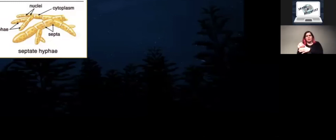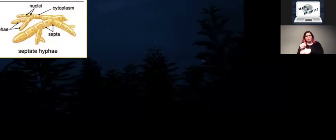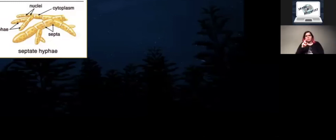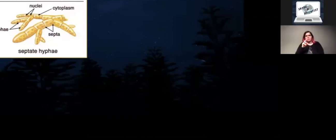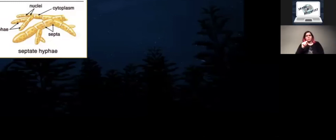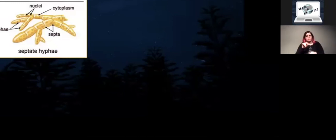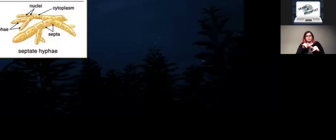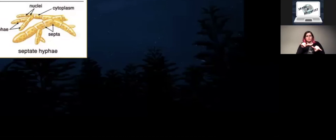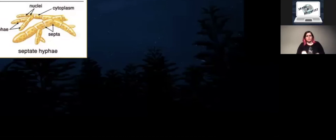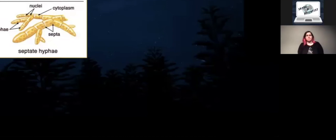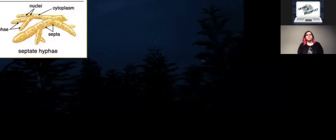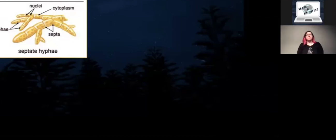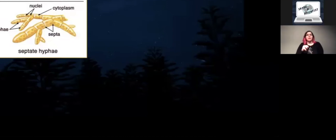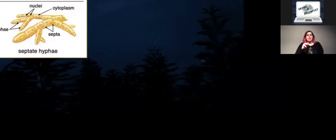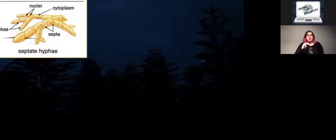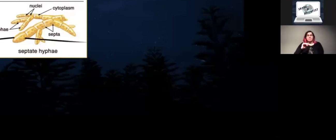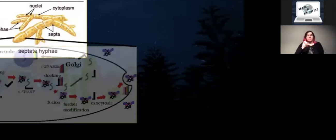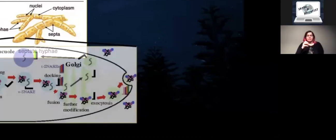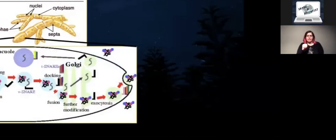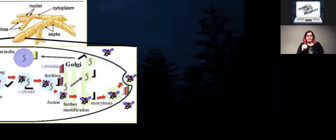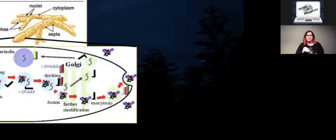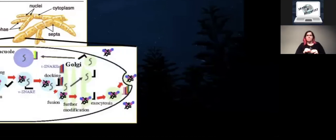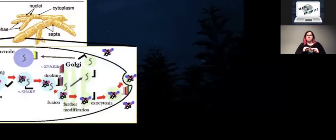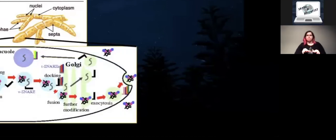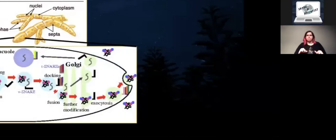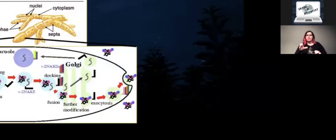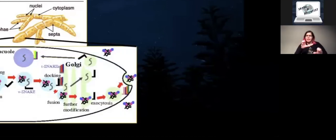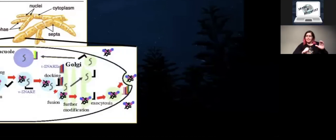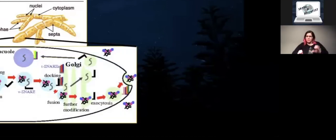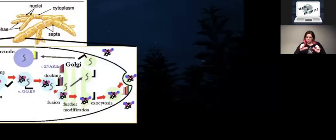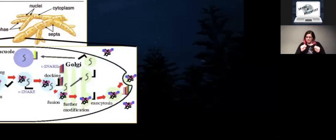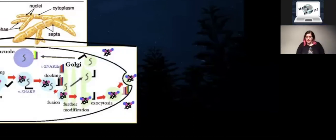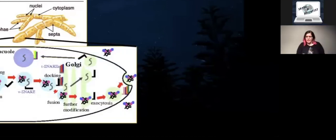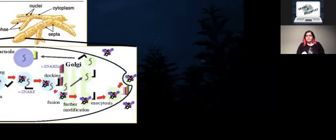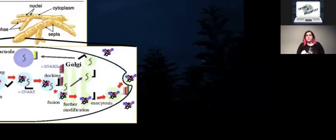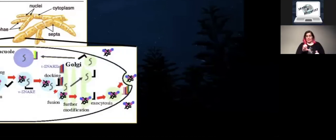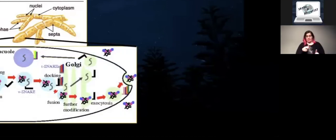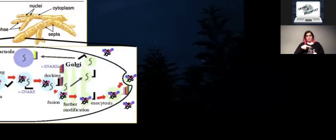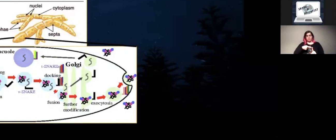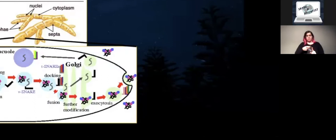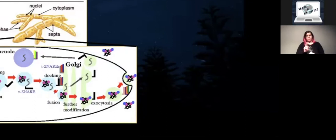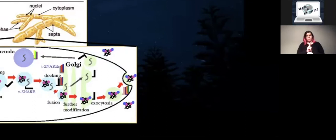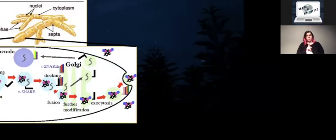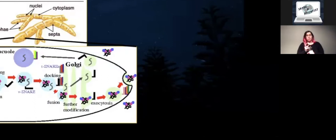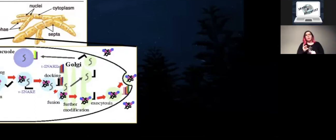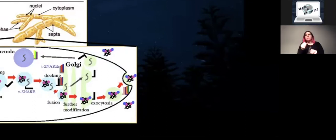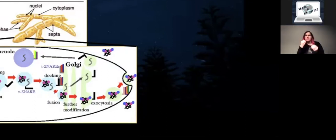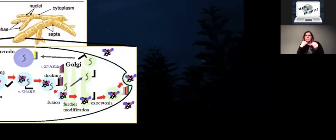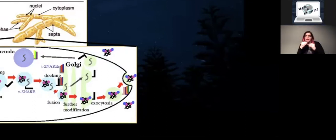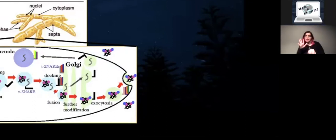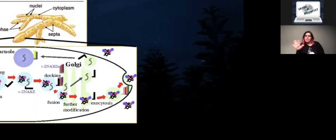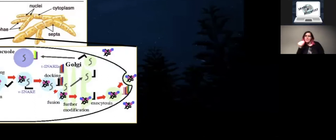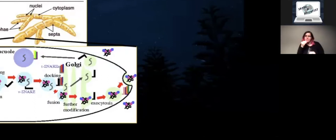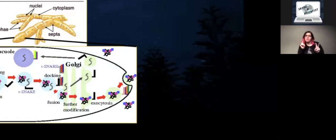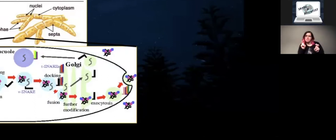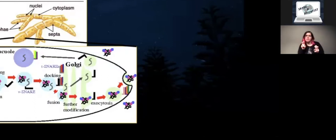mycelium are actually able to secrete chemicals. And these chemicals are used in order to eat their food, right? And we call this